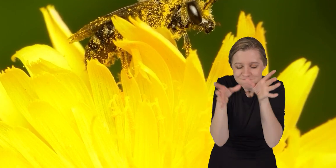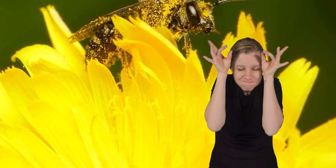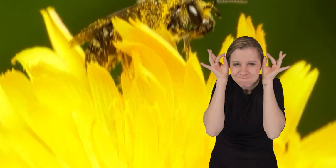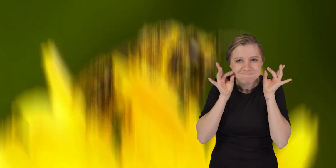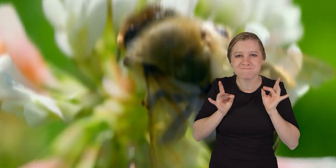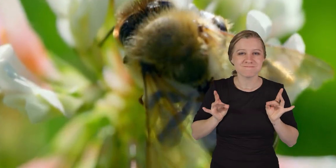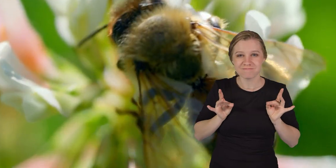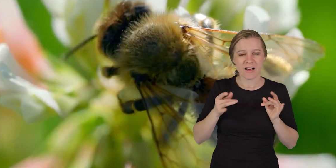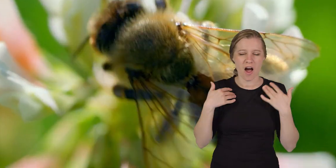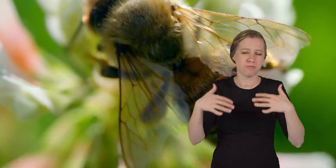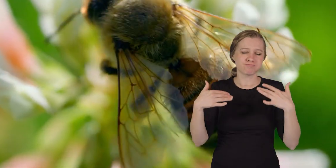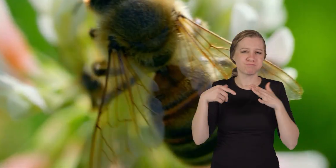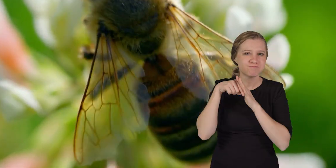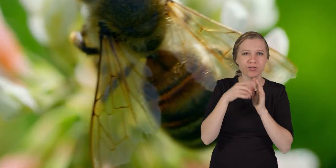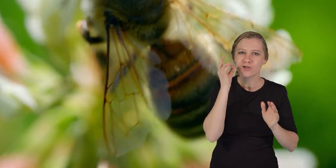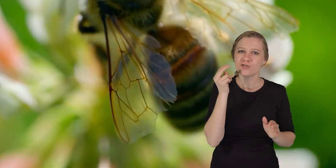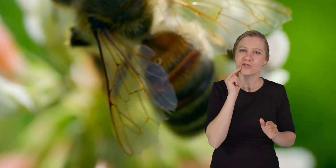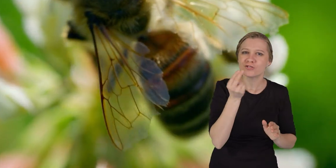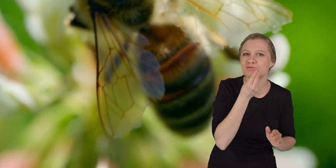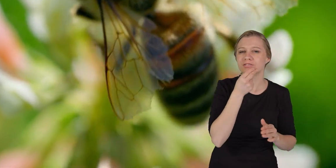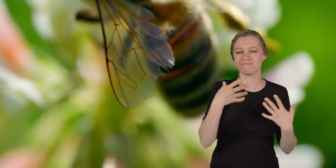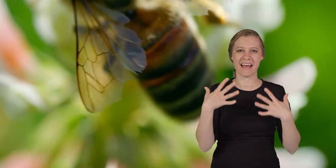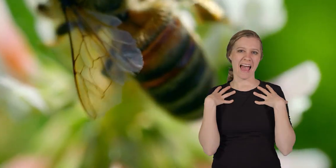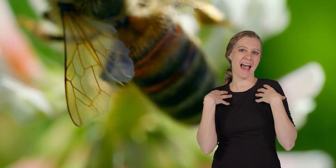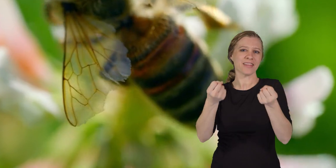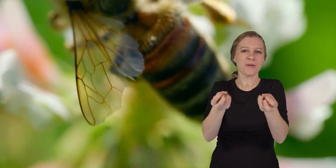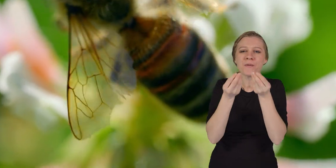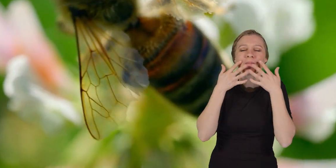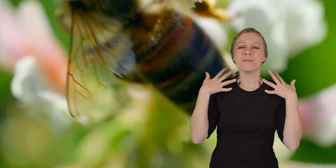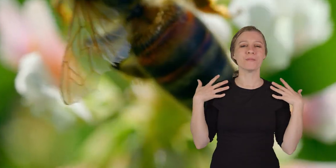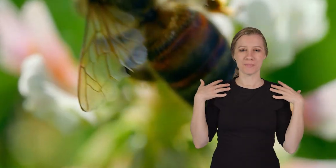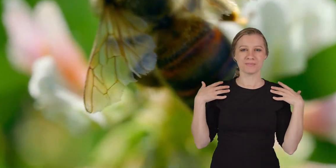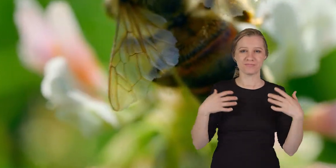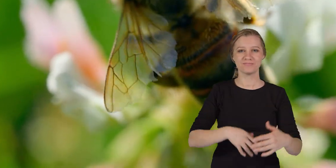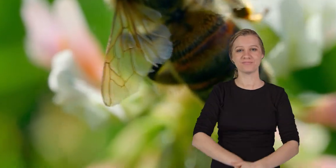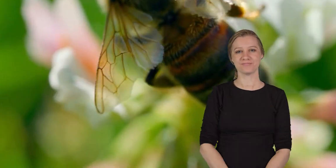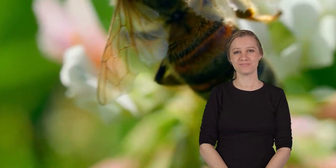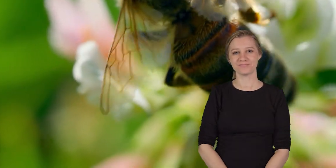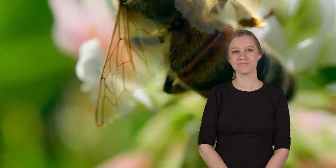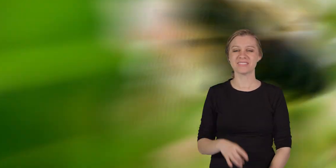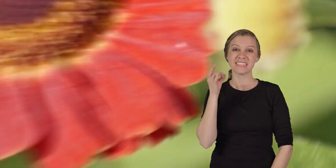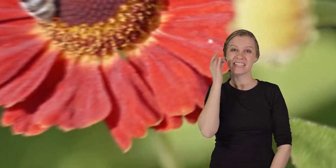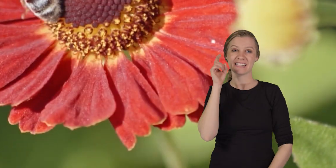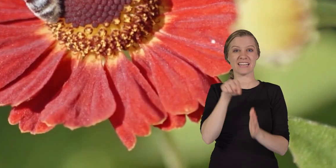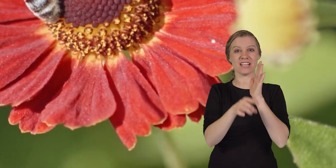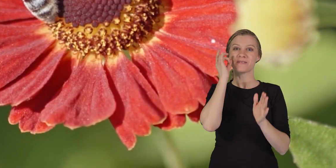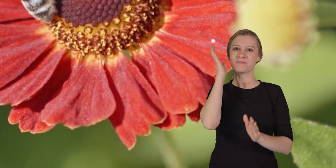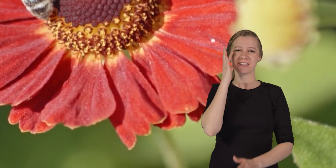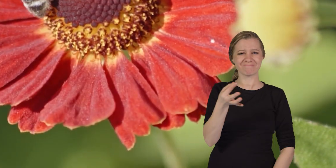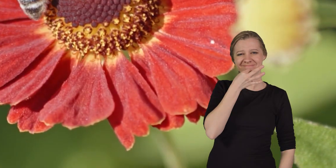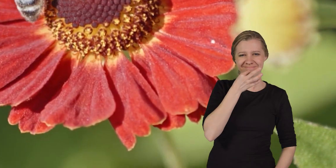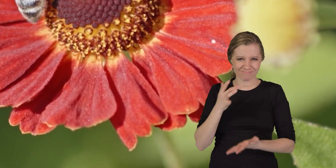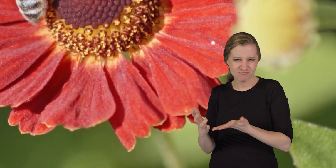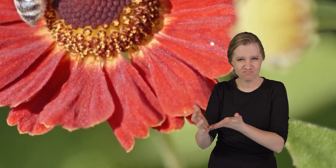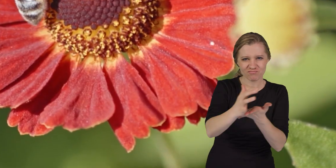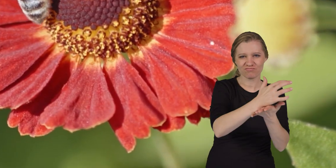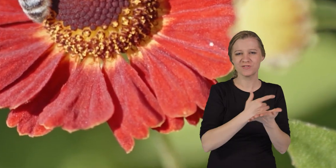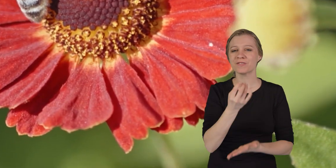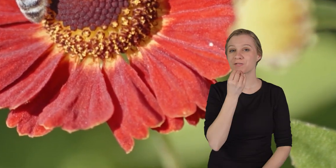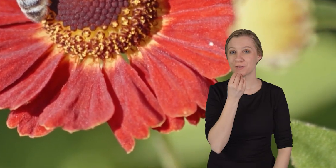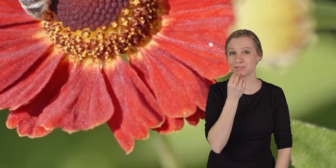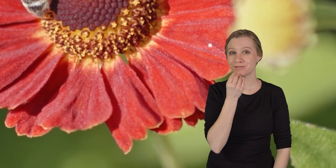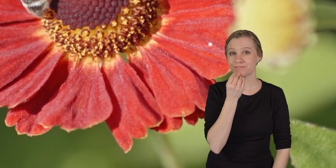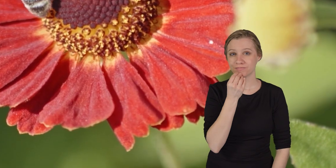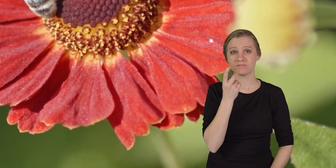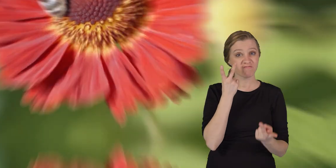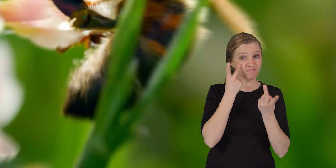visit the flower. It's packed with nutrients, so it is a very healthy snack for them. Killer bees are fantastic